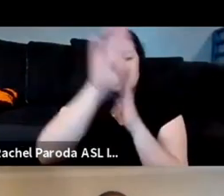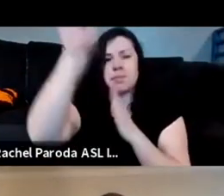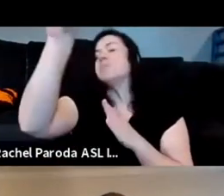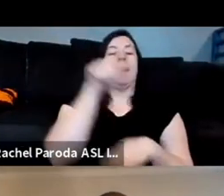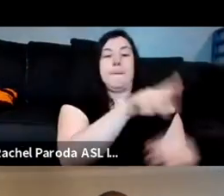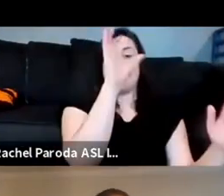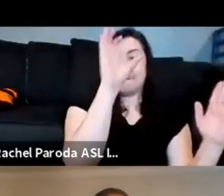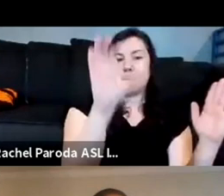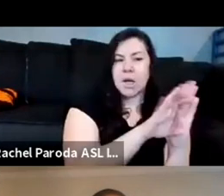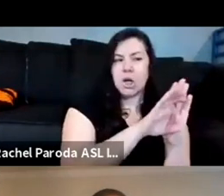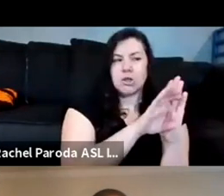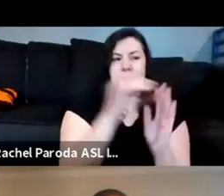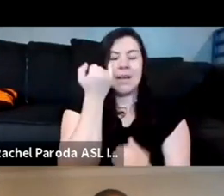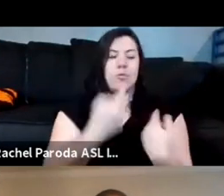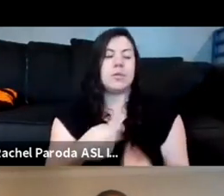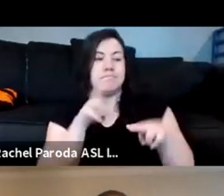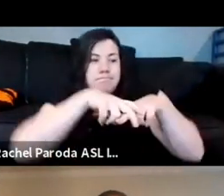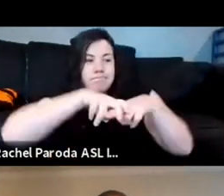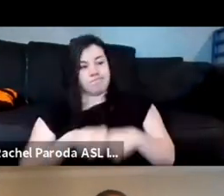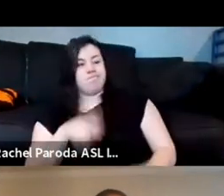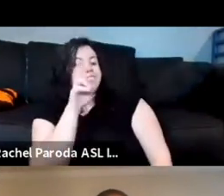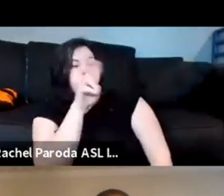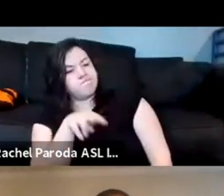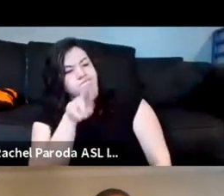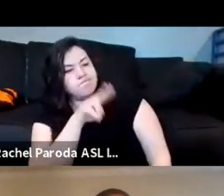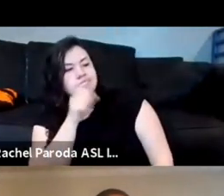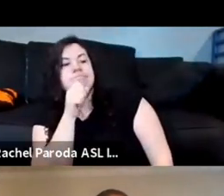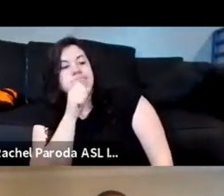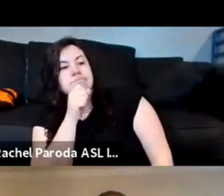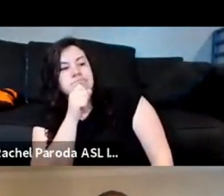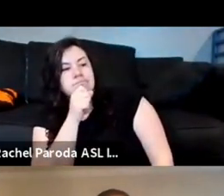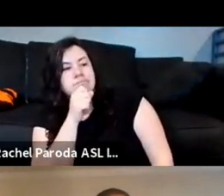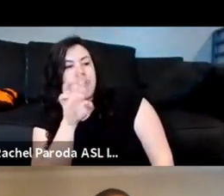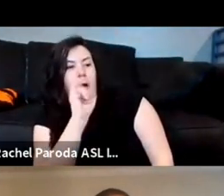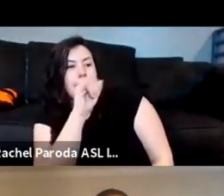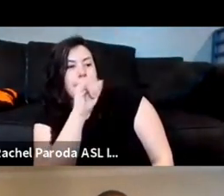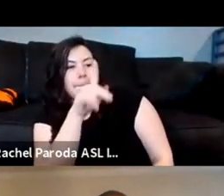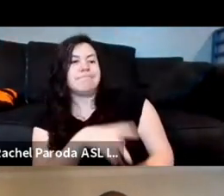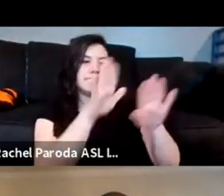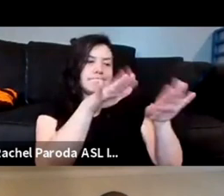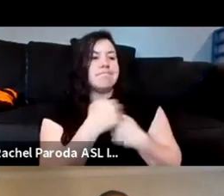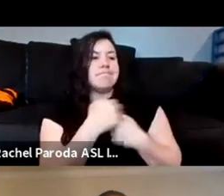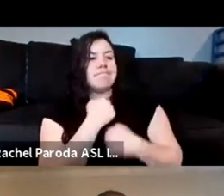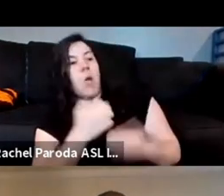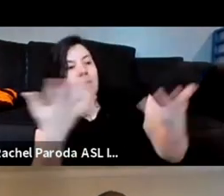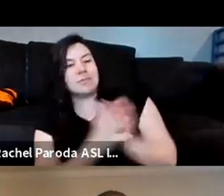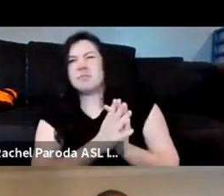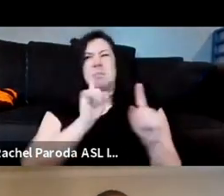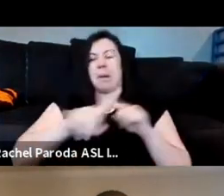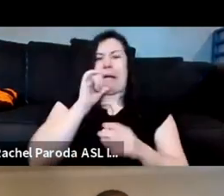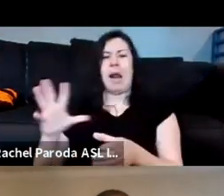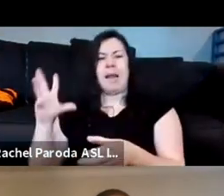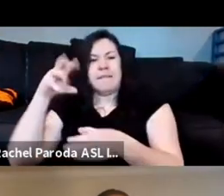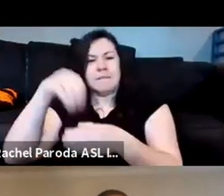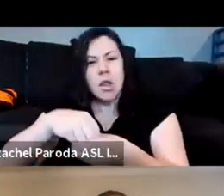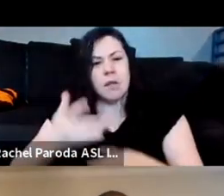if we're just sitting there and looking at them and saying rip and not doing the work of trying to dismantling dismantle